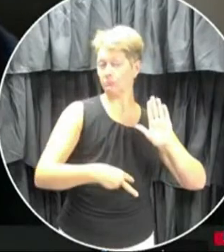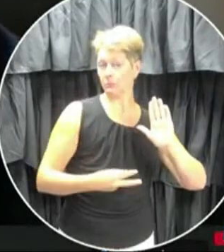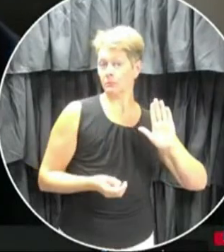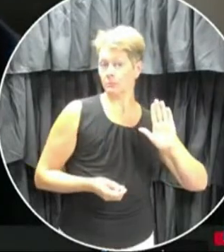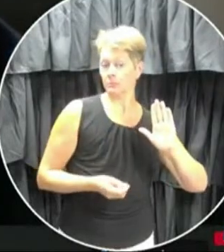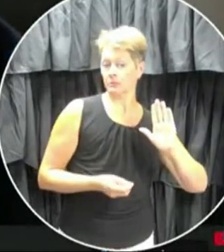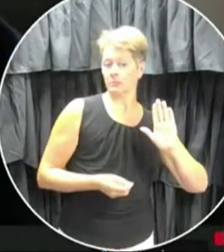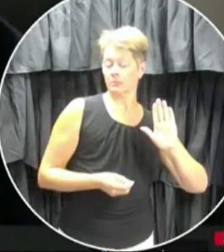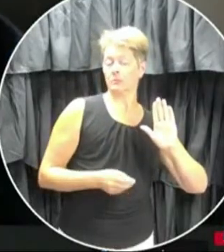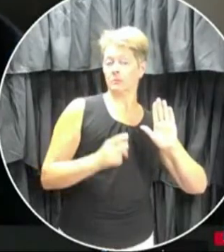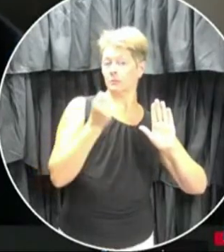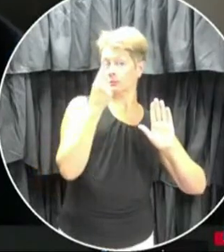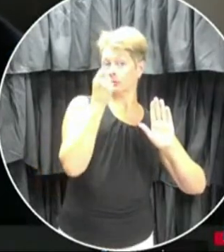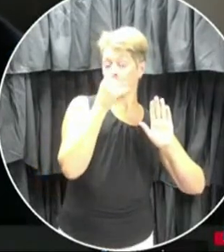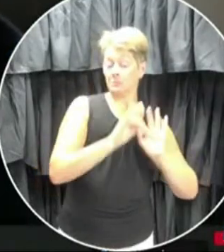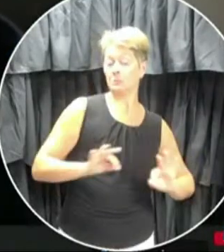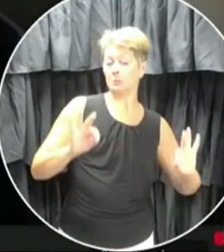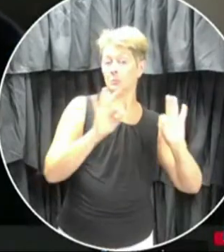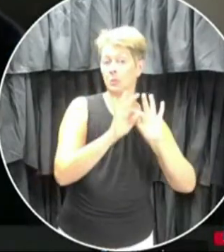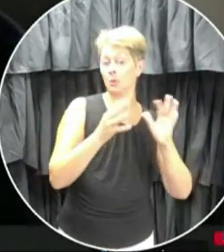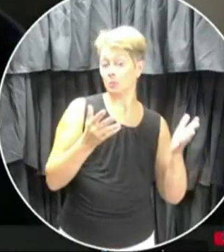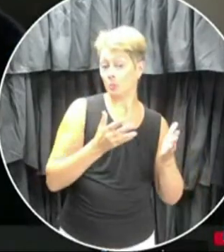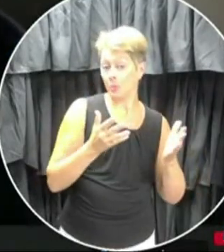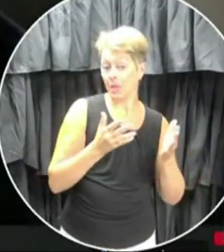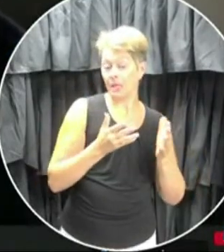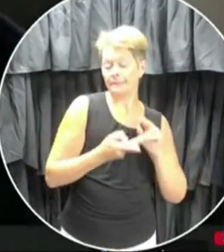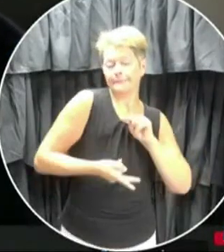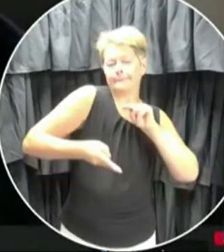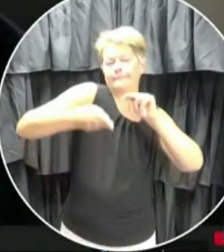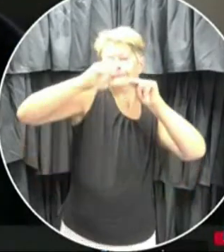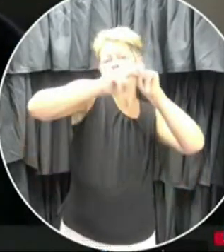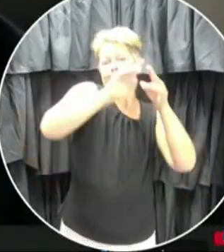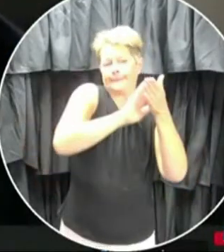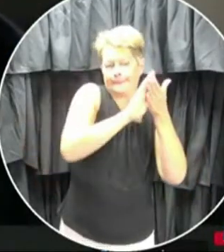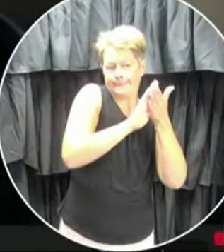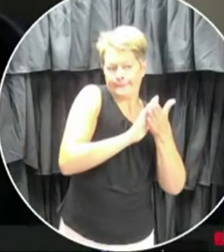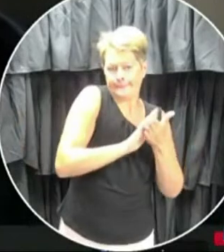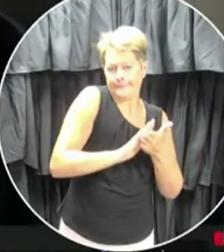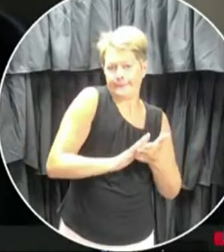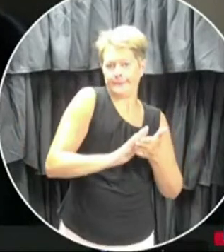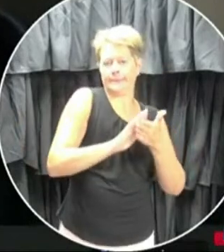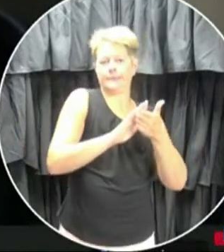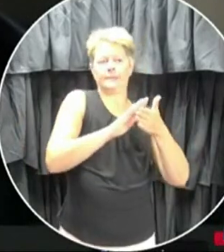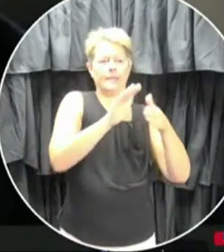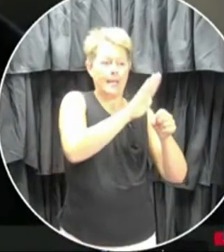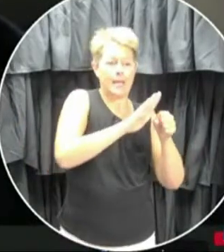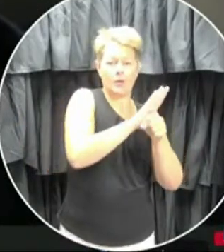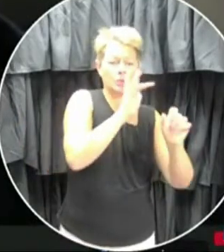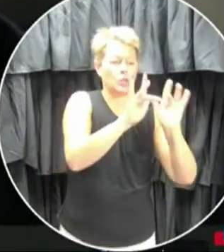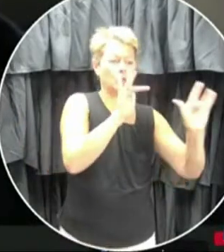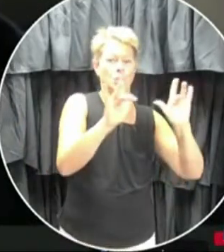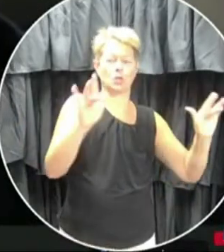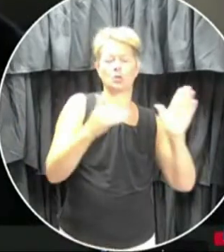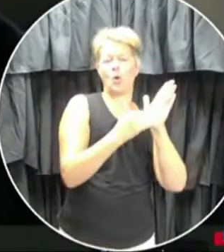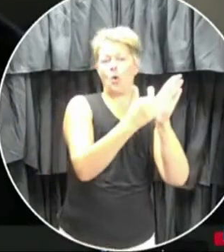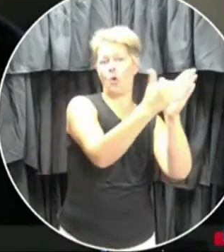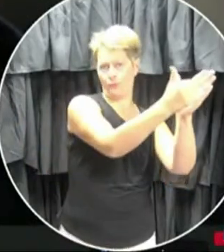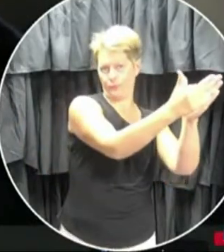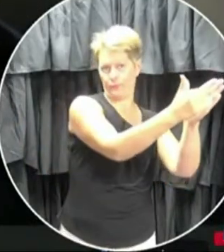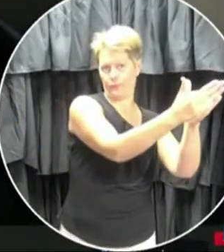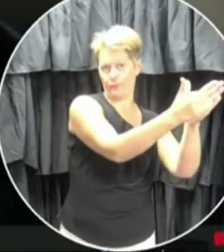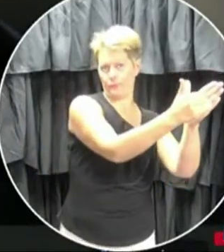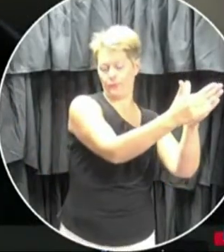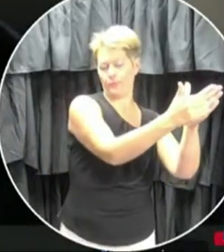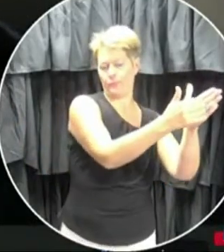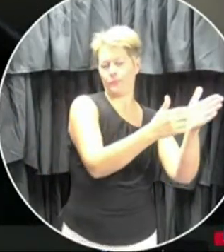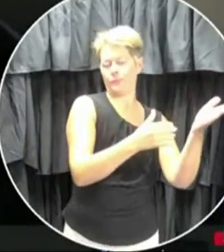I guess the high points are definitely increased cleaning of all high touch areas throughout the day, uh, while school, while